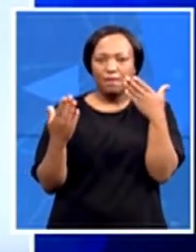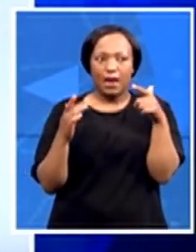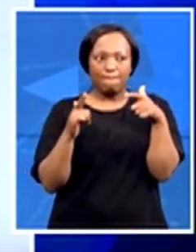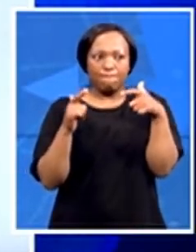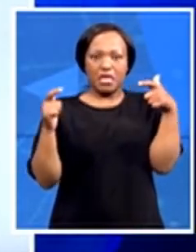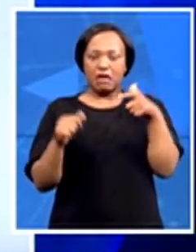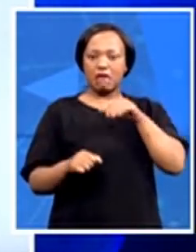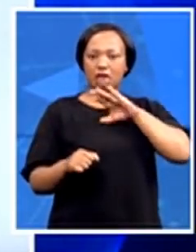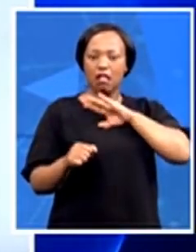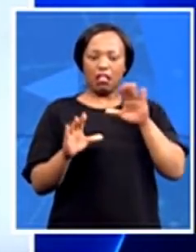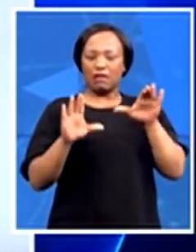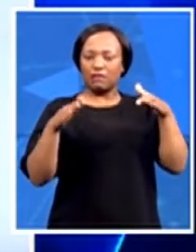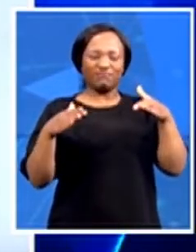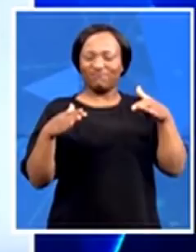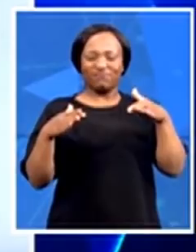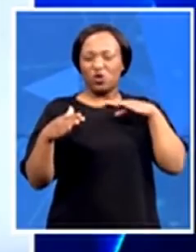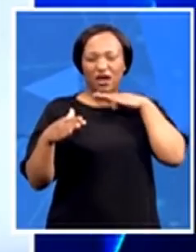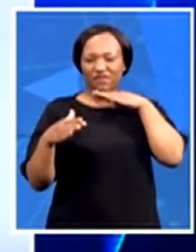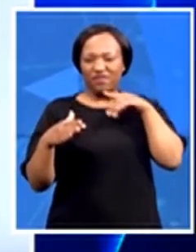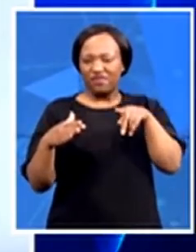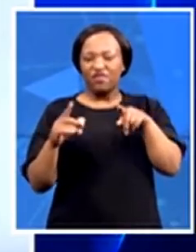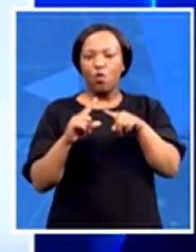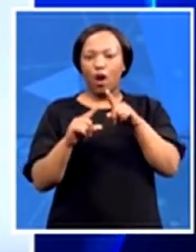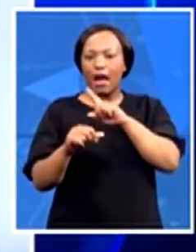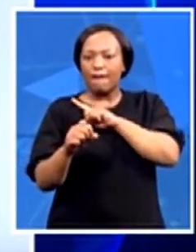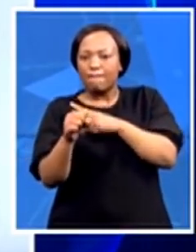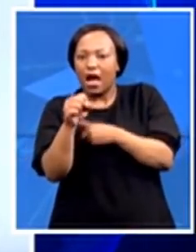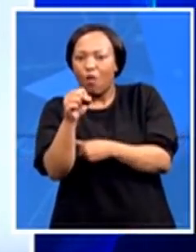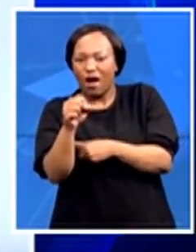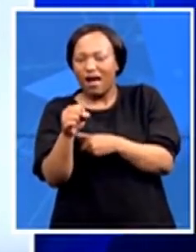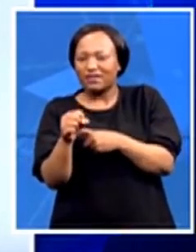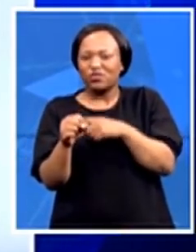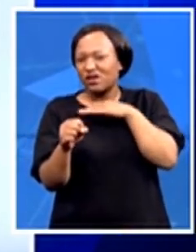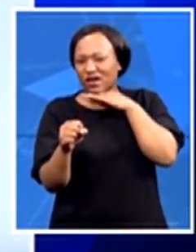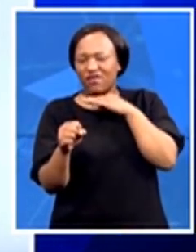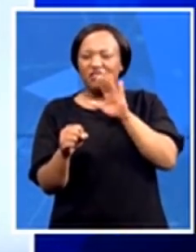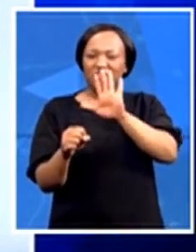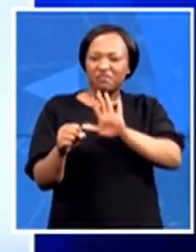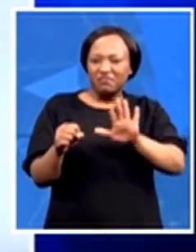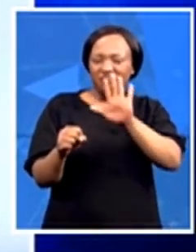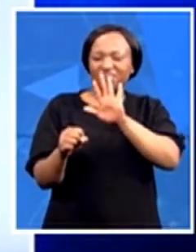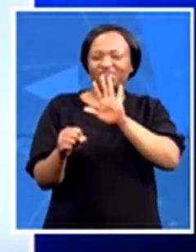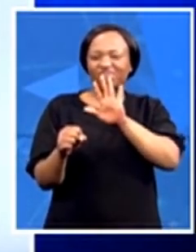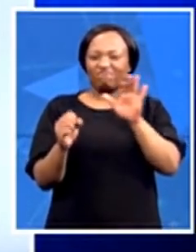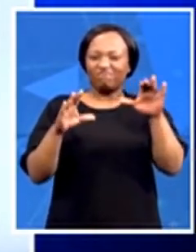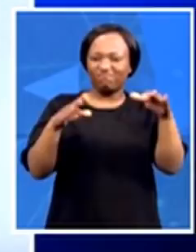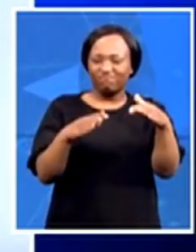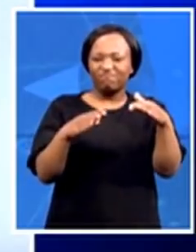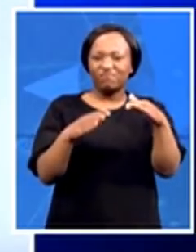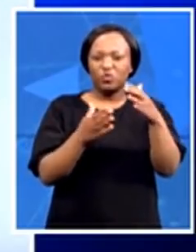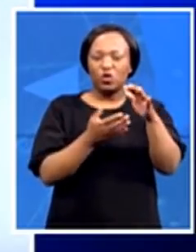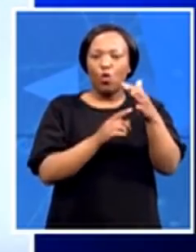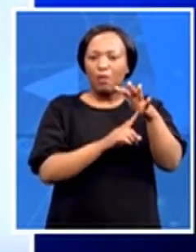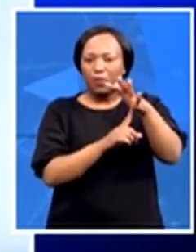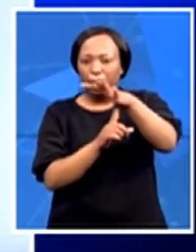enough air power, so enough helicopters, aircraft and all the rest to support them. So it